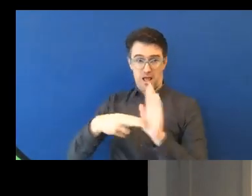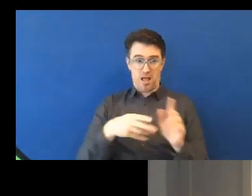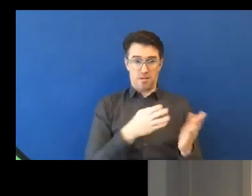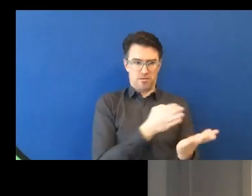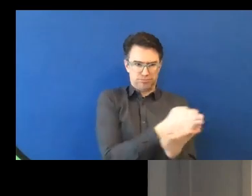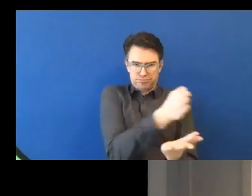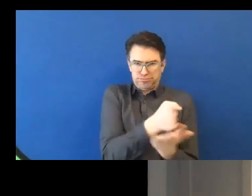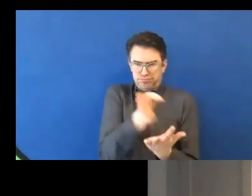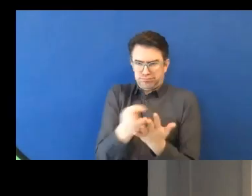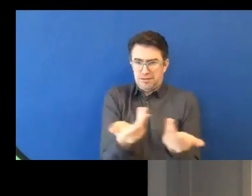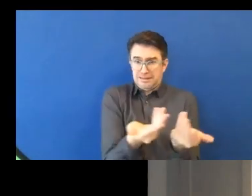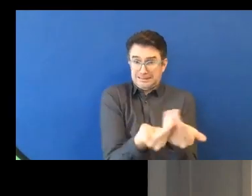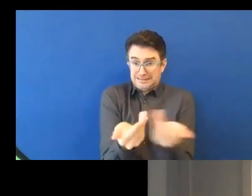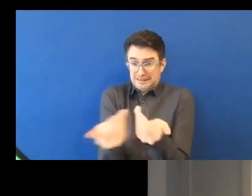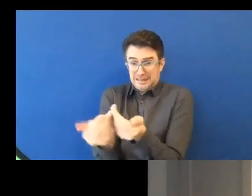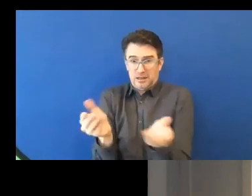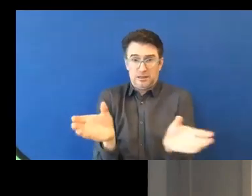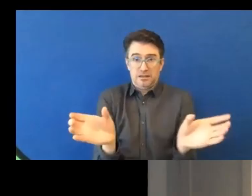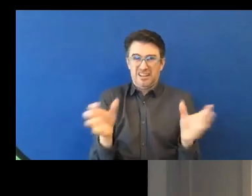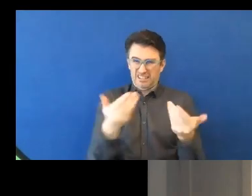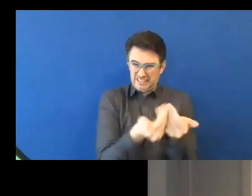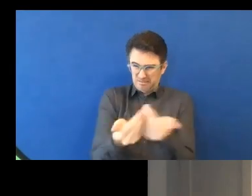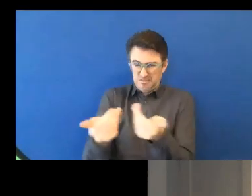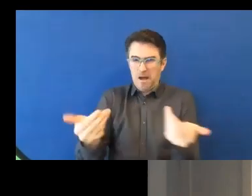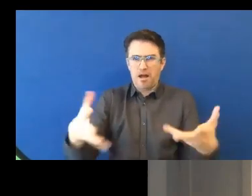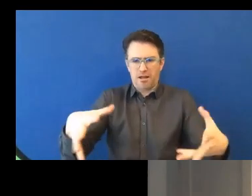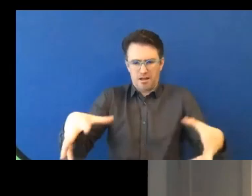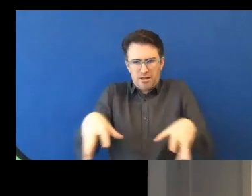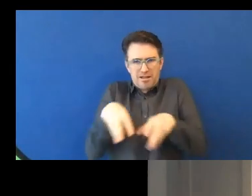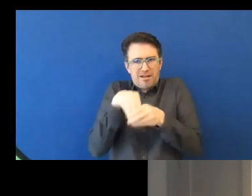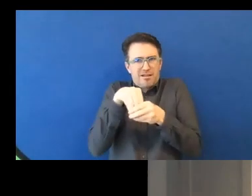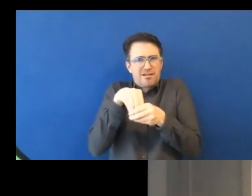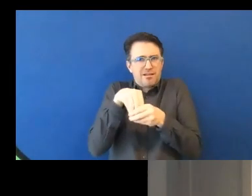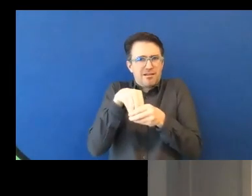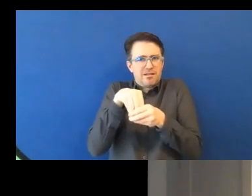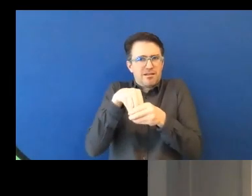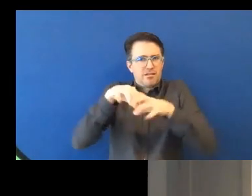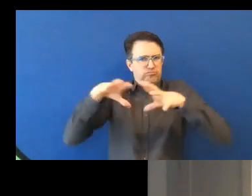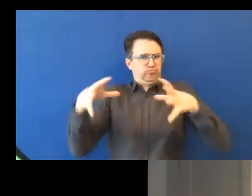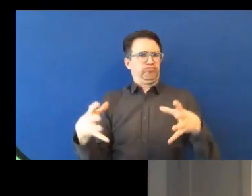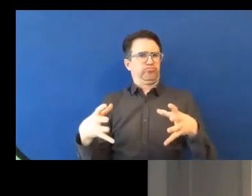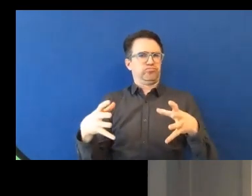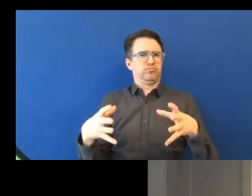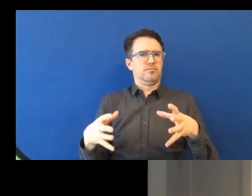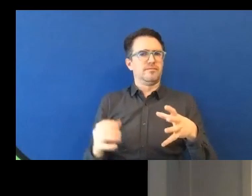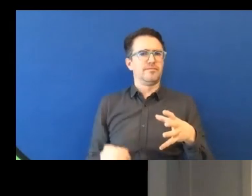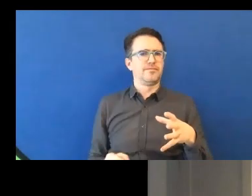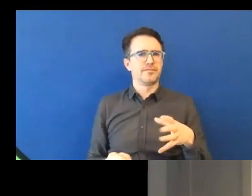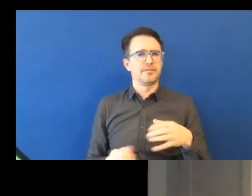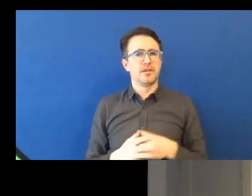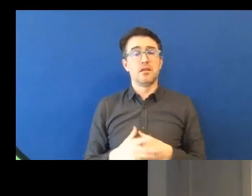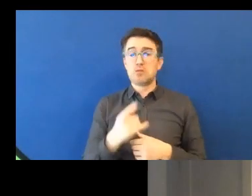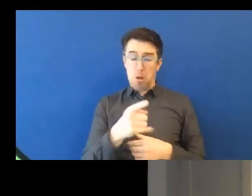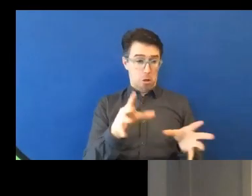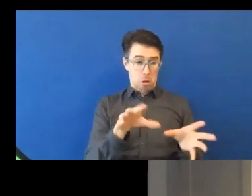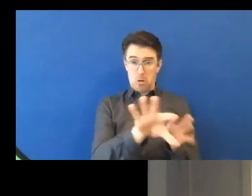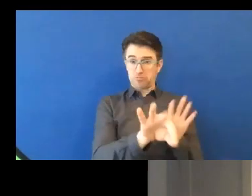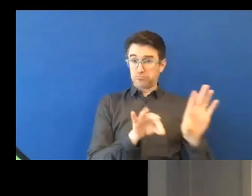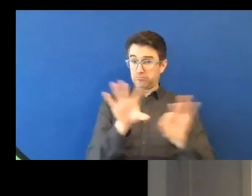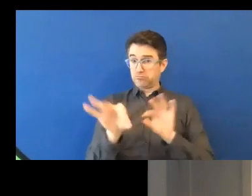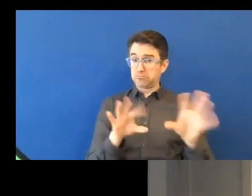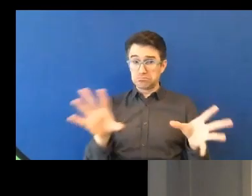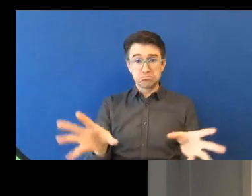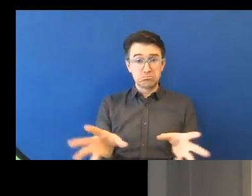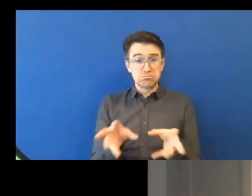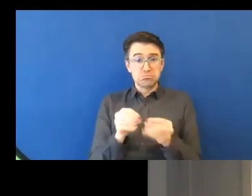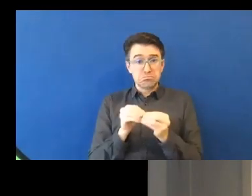guesses are around 15 to 15 percent of the human population has some form of neurominority status.